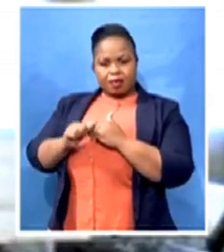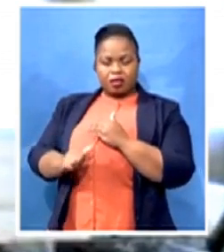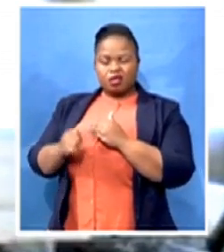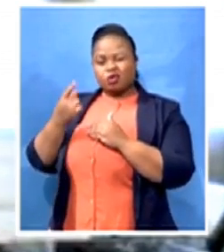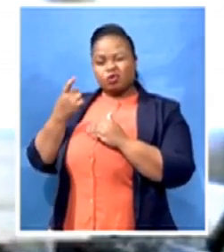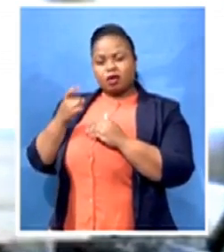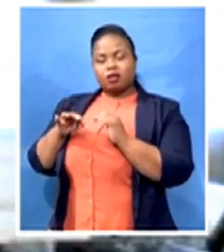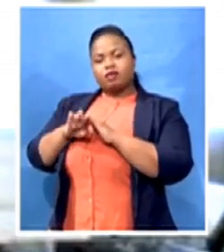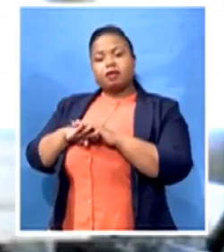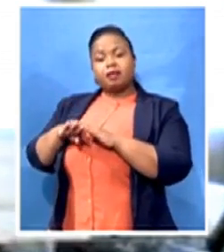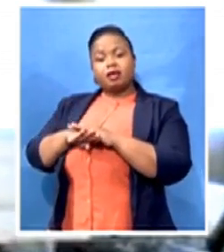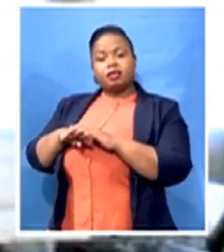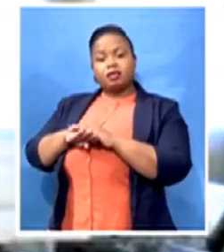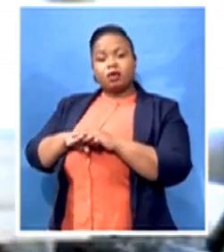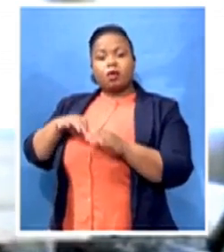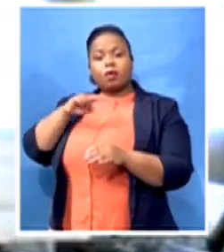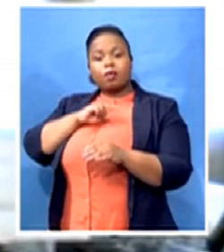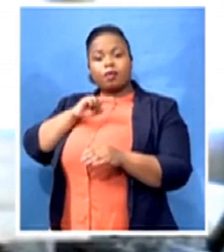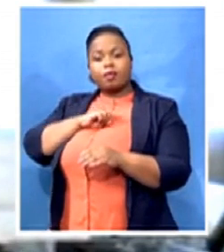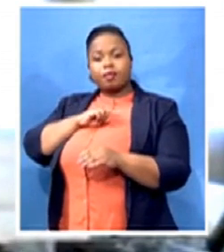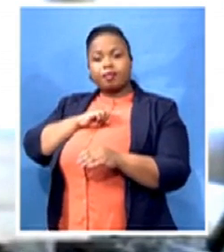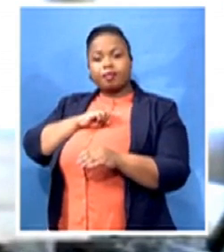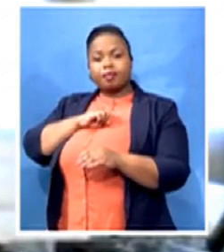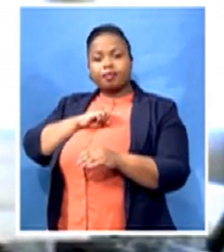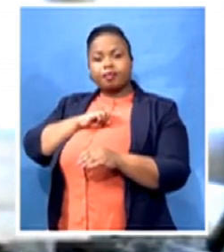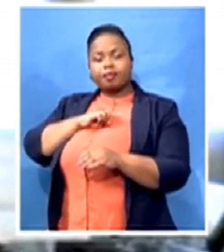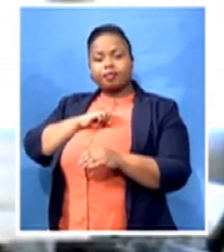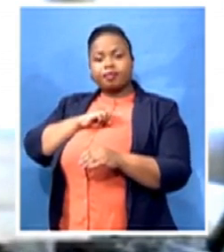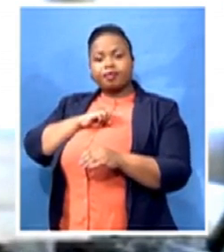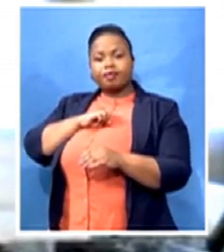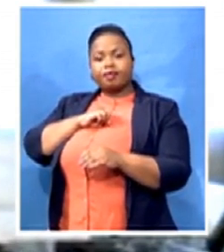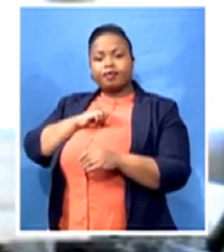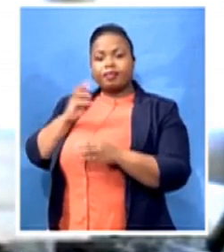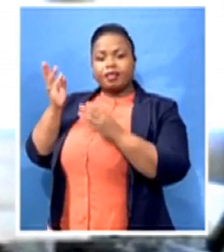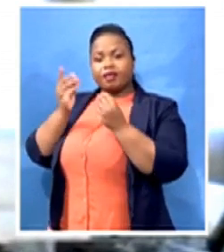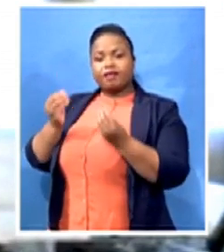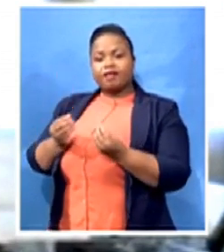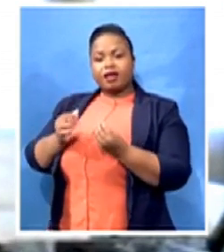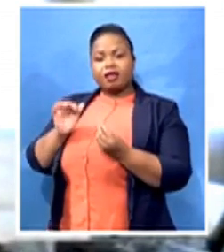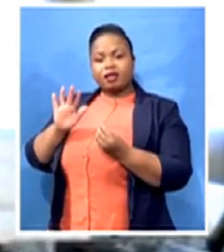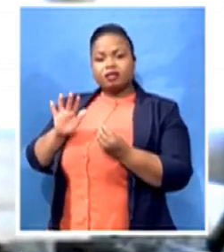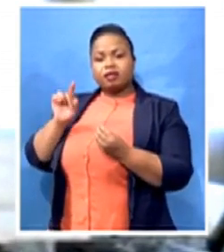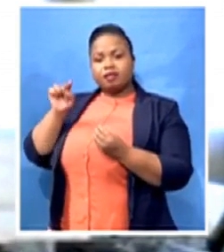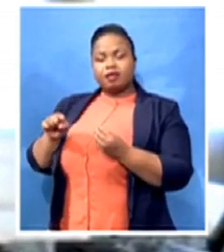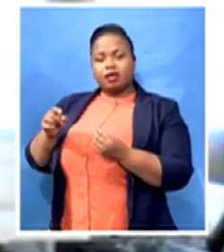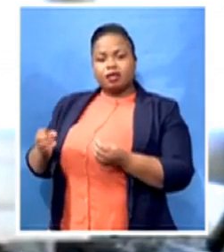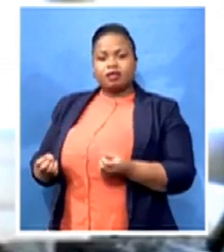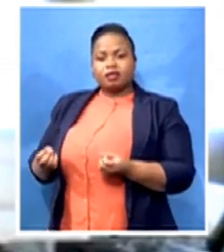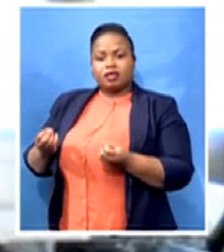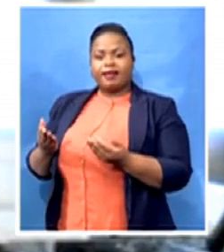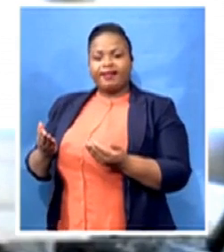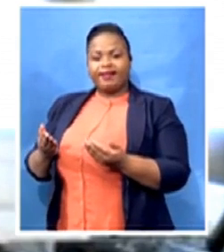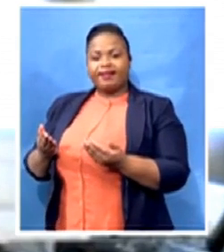had issued finance for that asset because the risk is taken care of